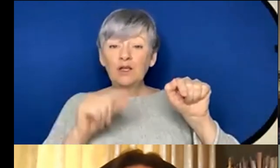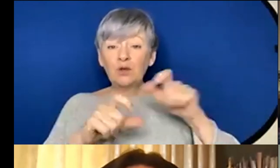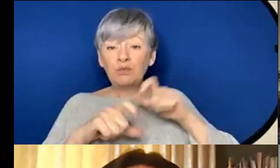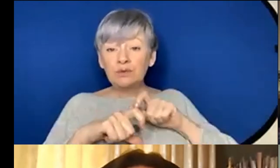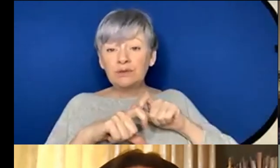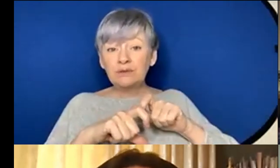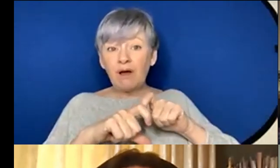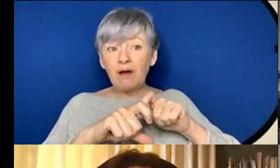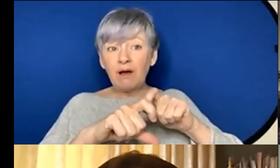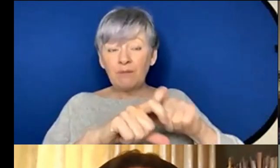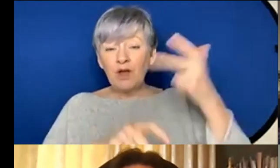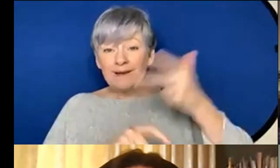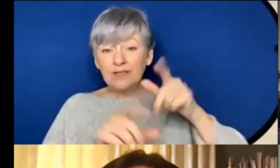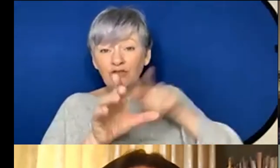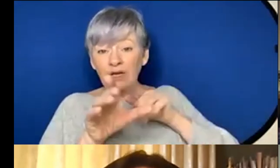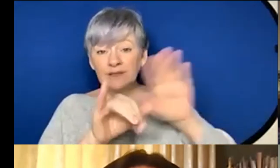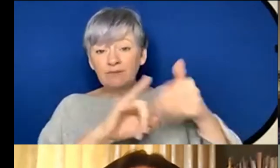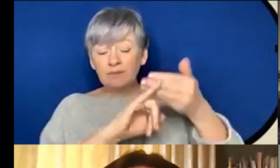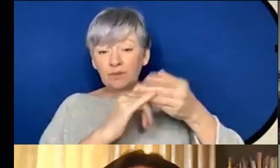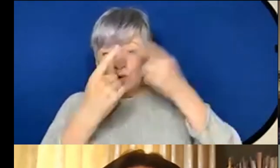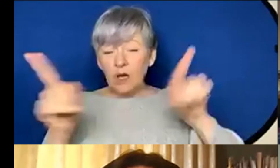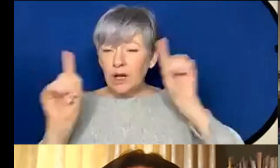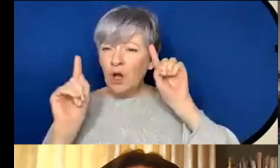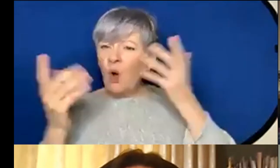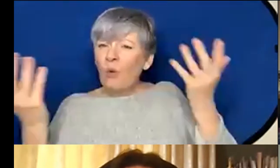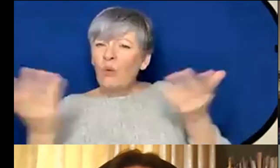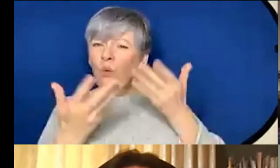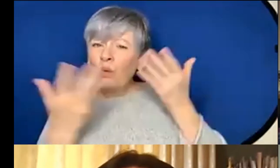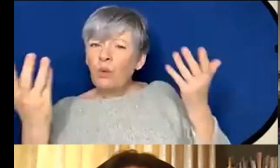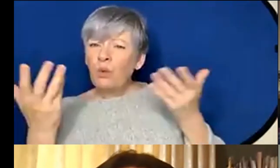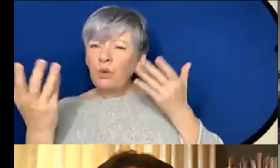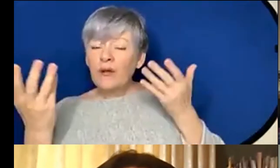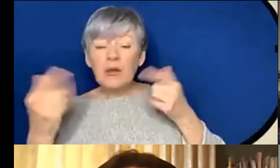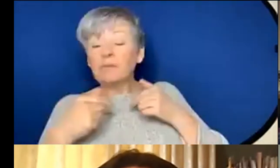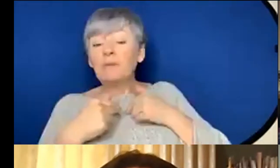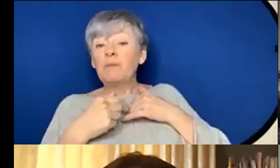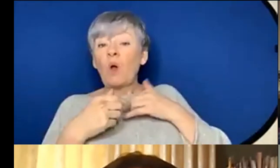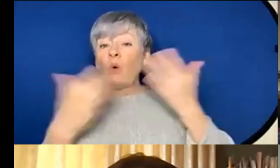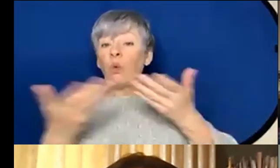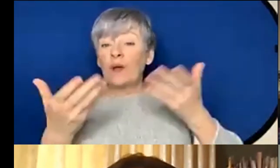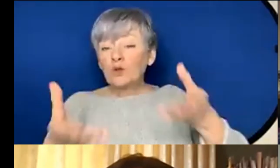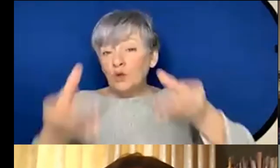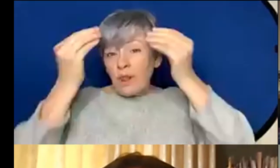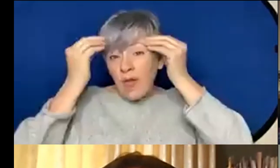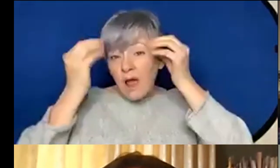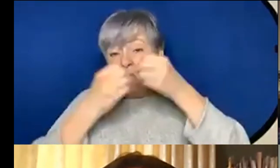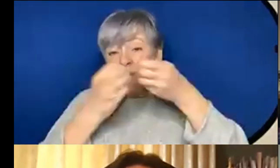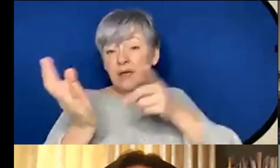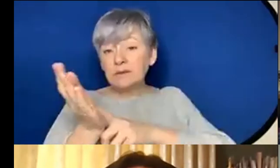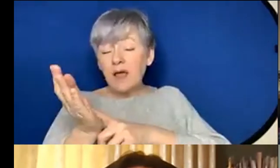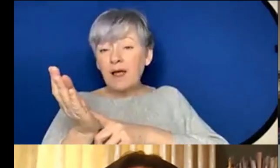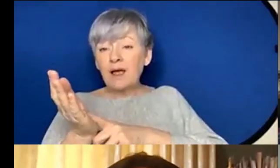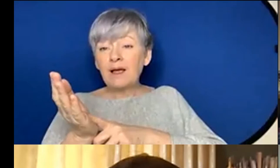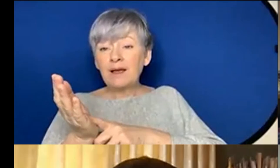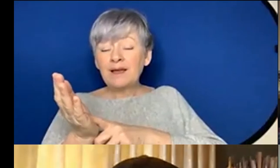to leave university where did you learn this is probably not but where did you learn it and how can you